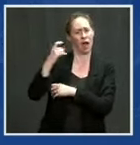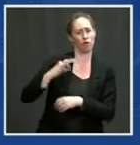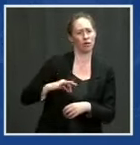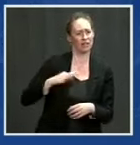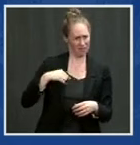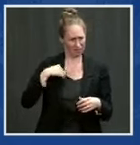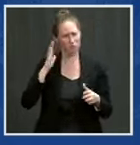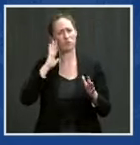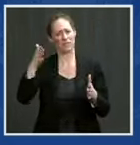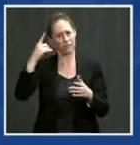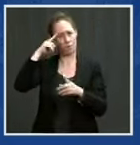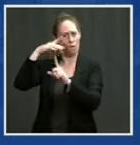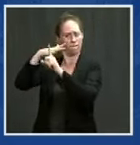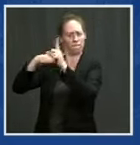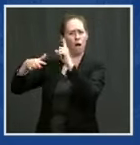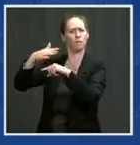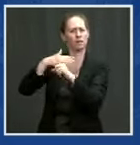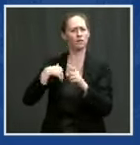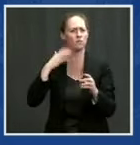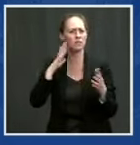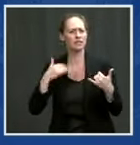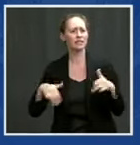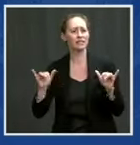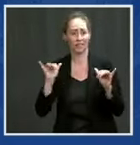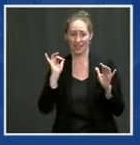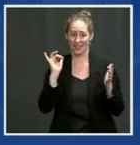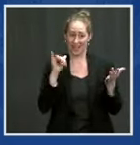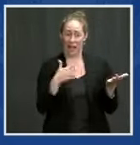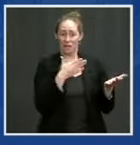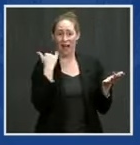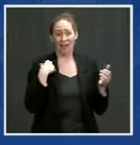that's about the best that about i can answer the question yes ma'am so you you I